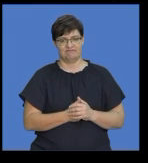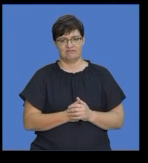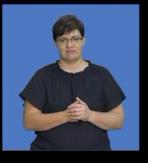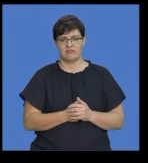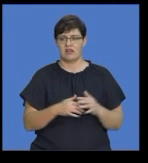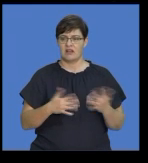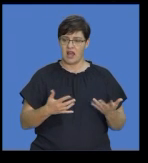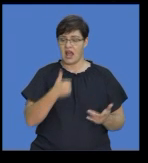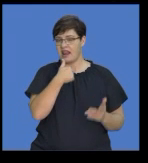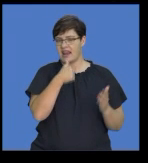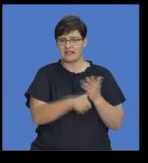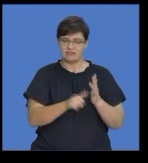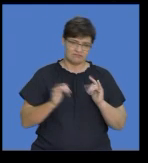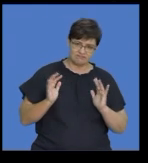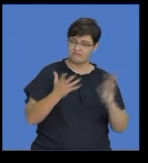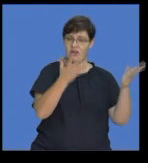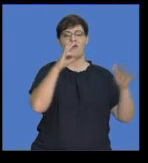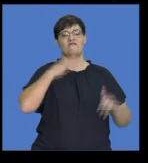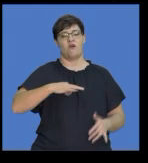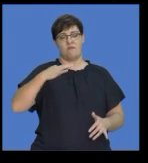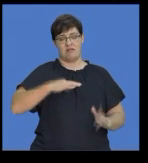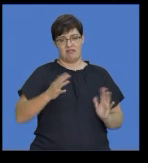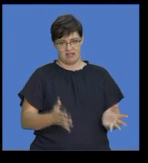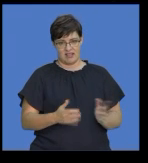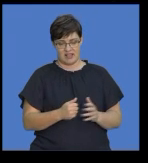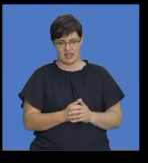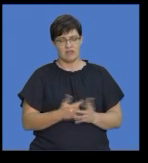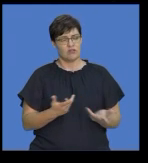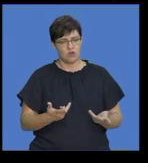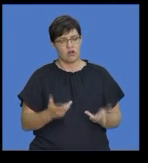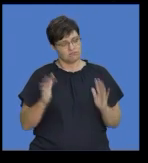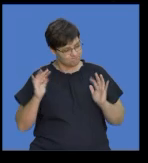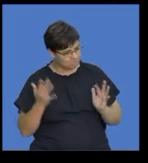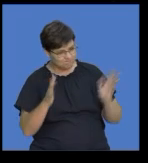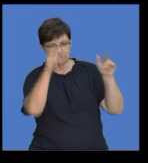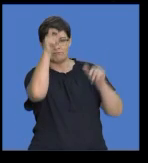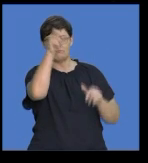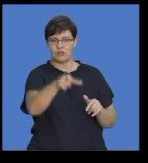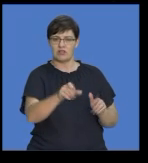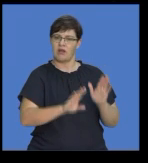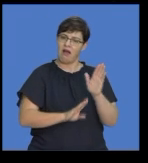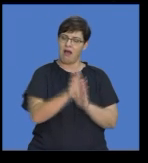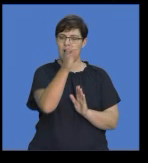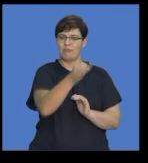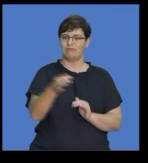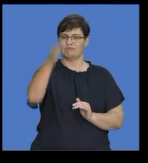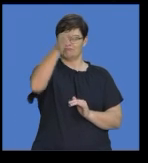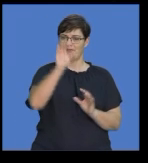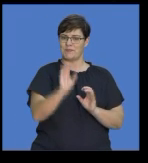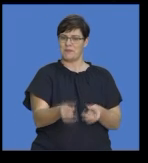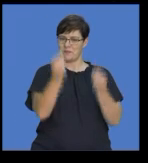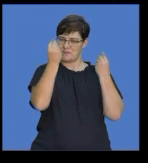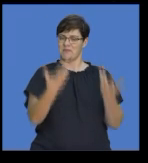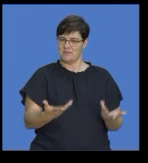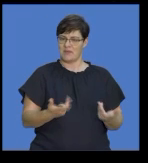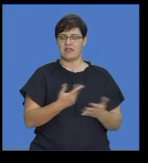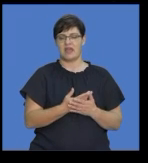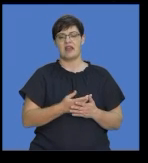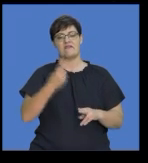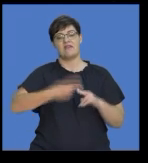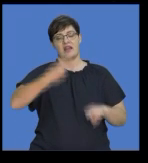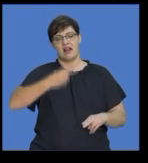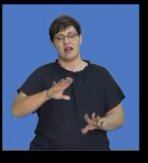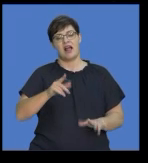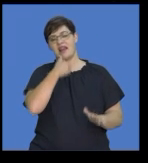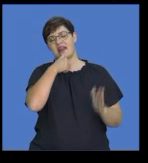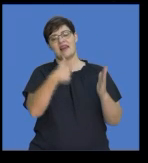So, a letter of congratulations is also a formal letter where you could congratulate somebody on their promotion. And then finally, a letter of